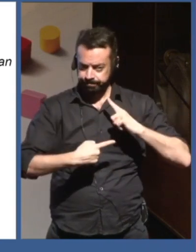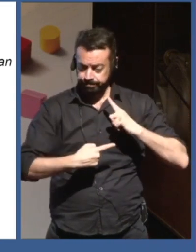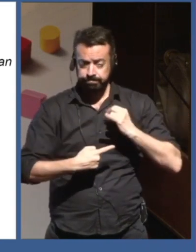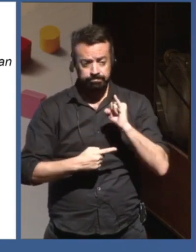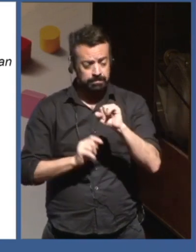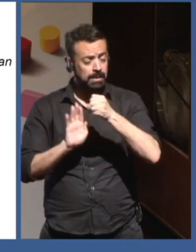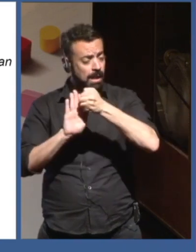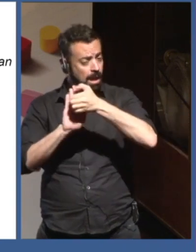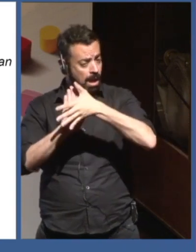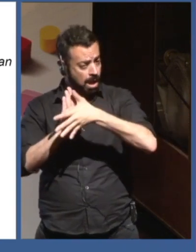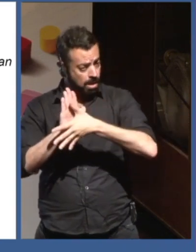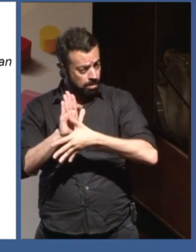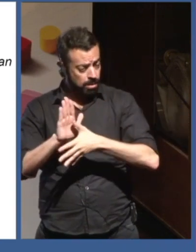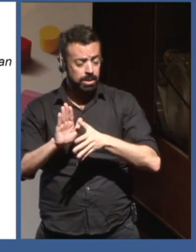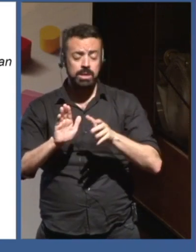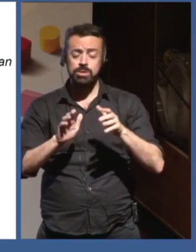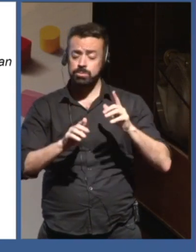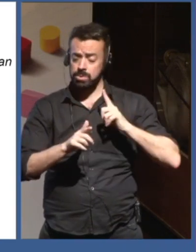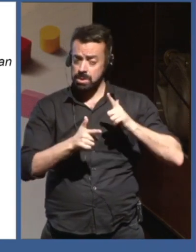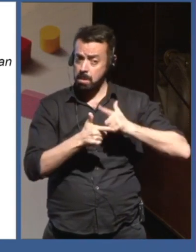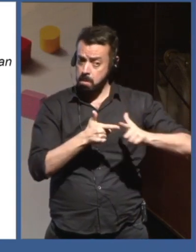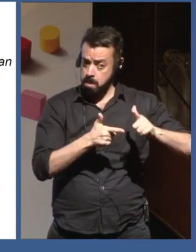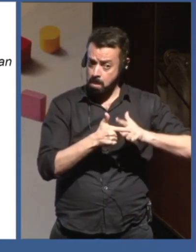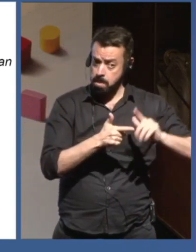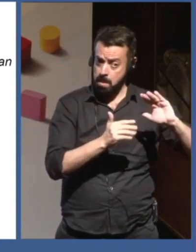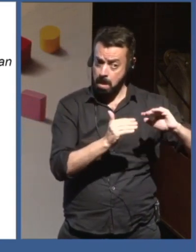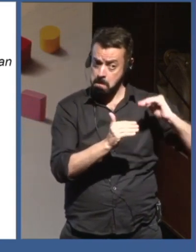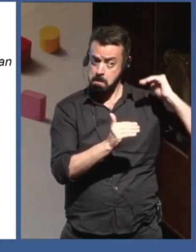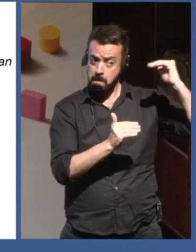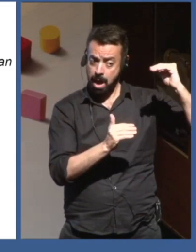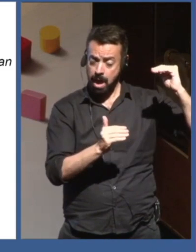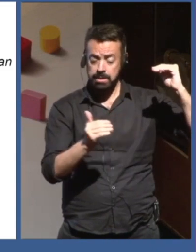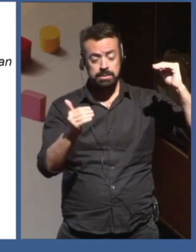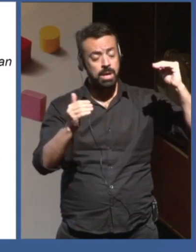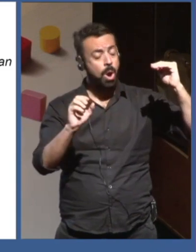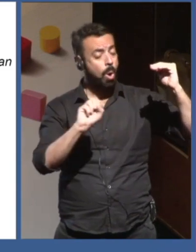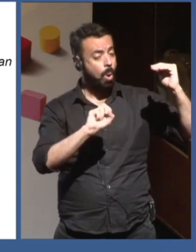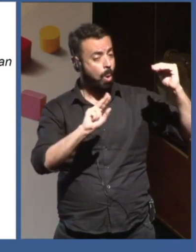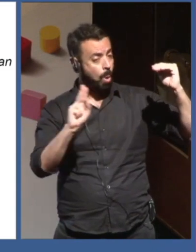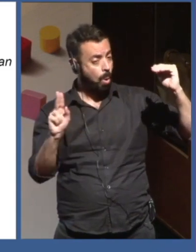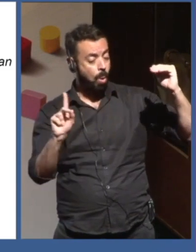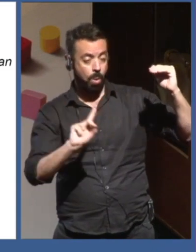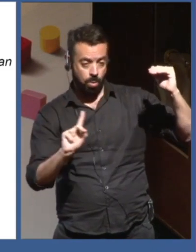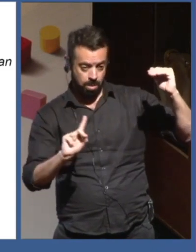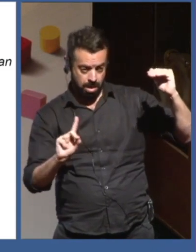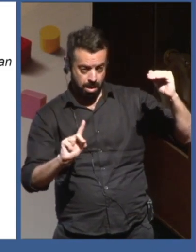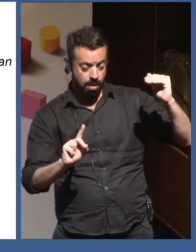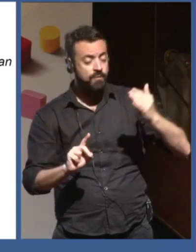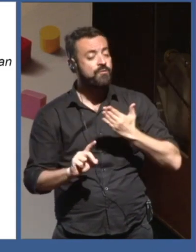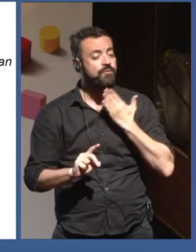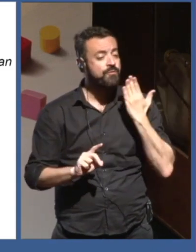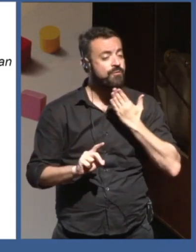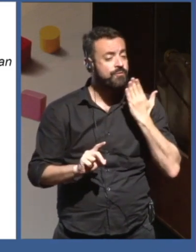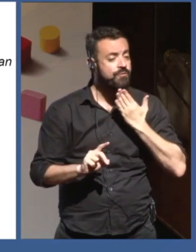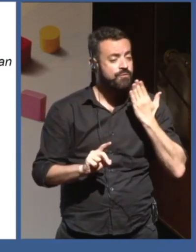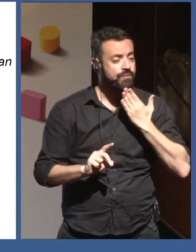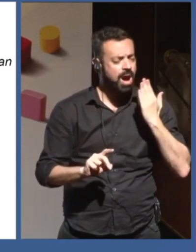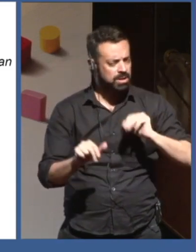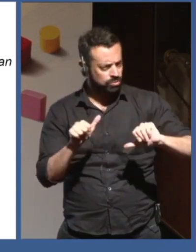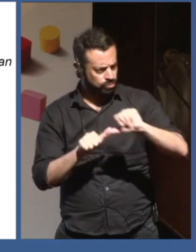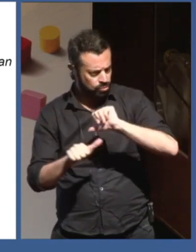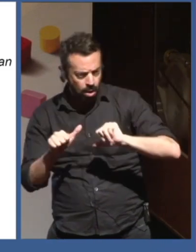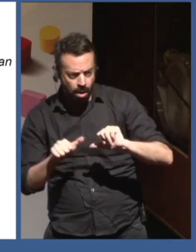the question is, is it easier to fix the bias in an algorithm than it is to fix the bias in people? I mean, a lot of people are racist.